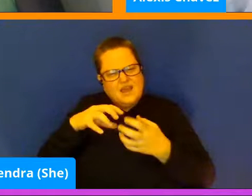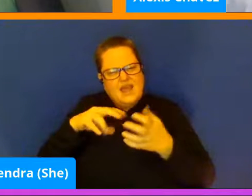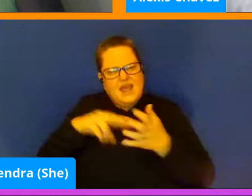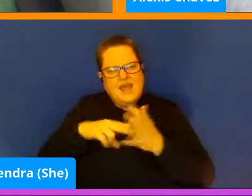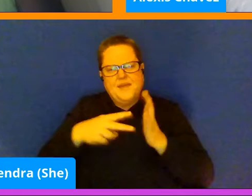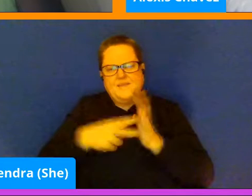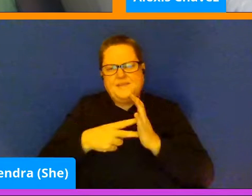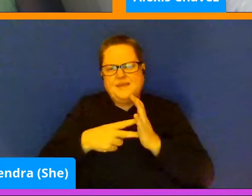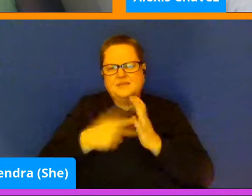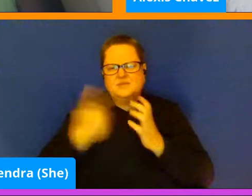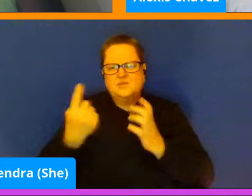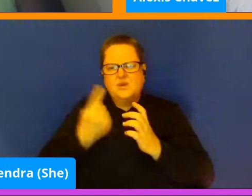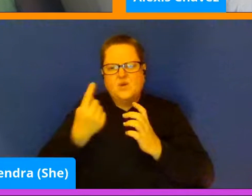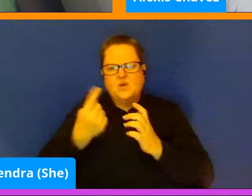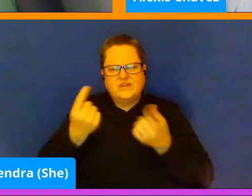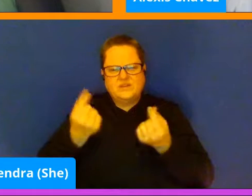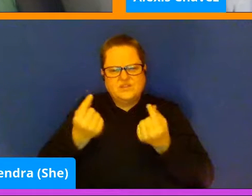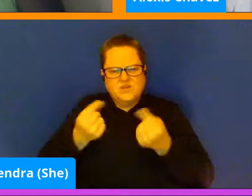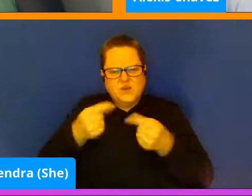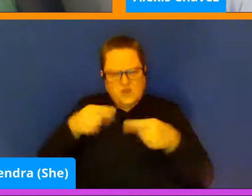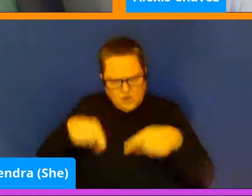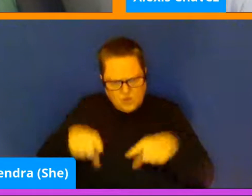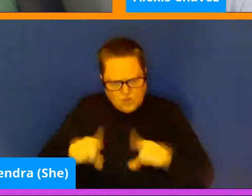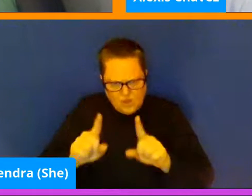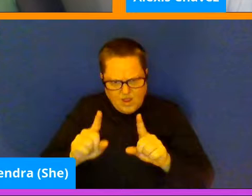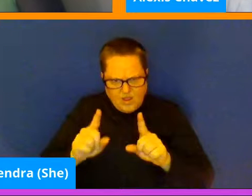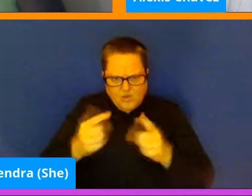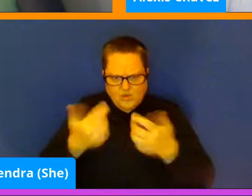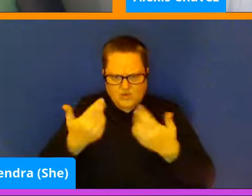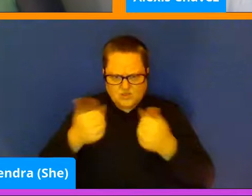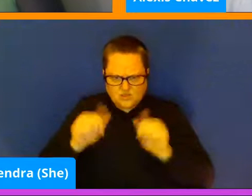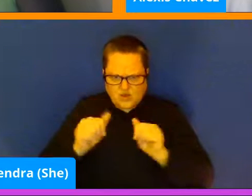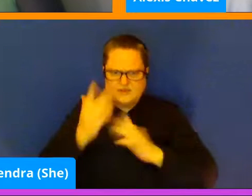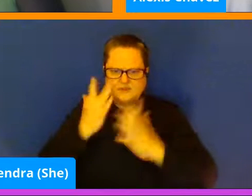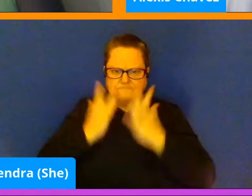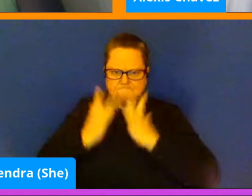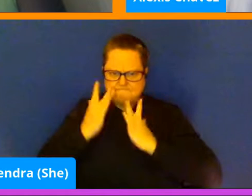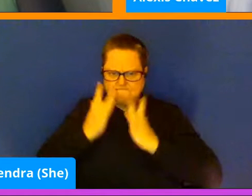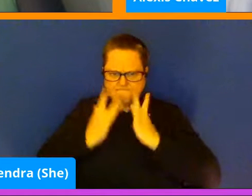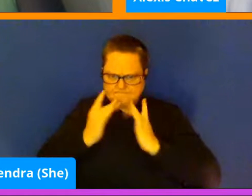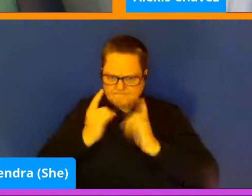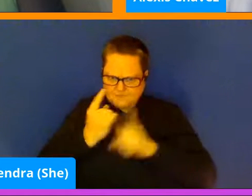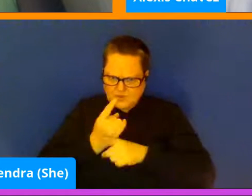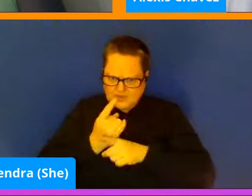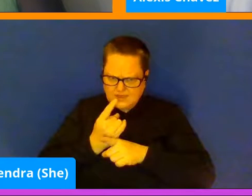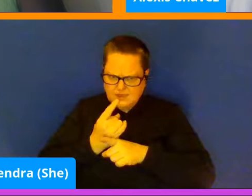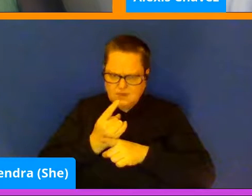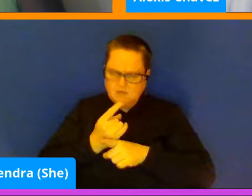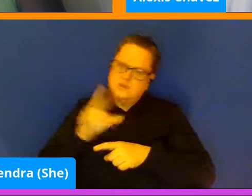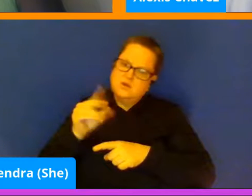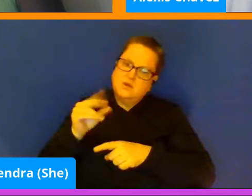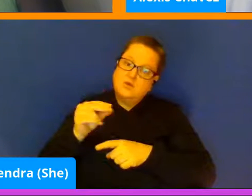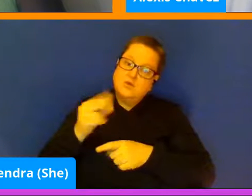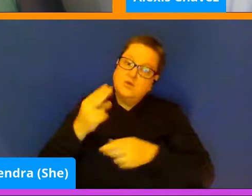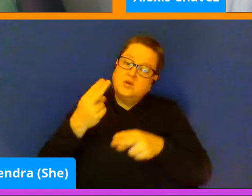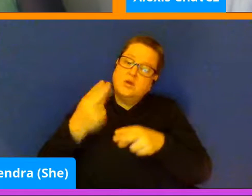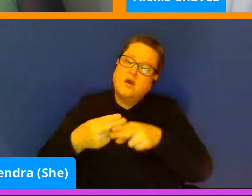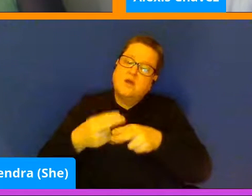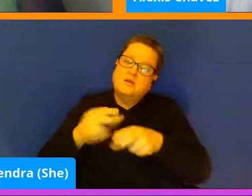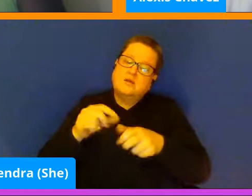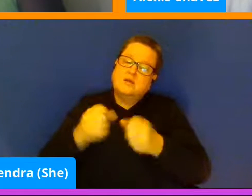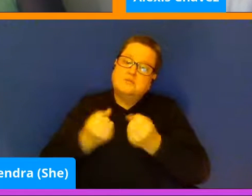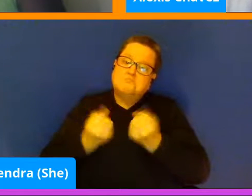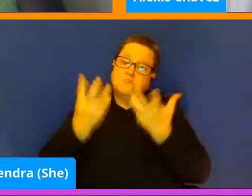trying to cope with something. But in reality, you can call them a lot of different things, even